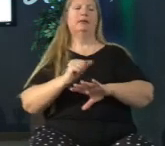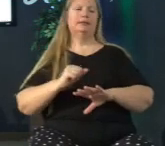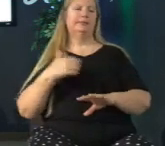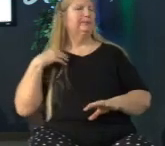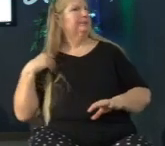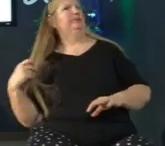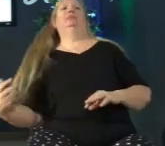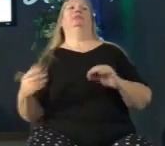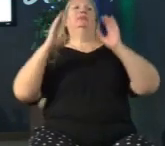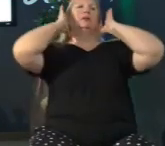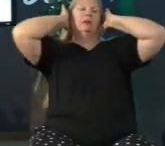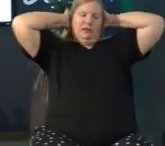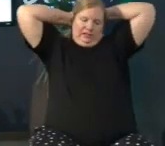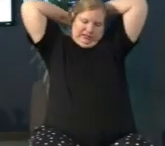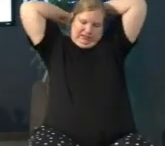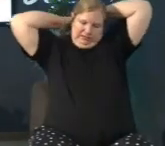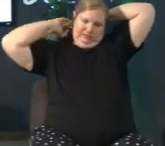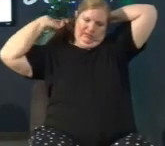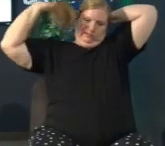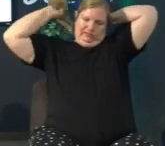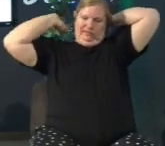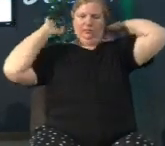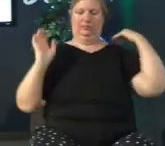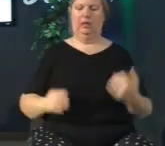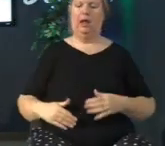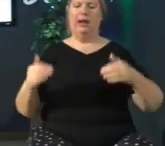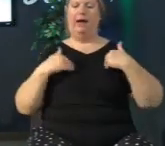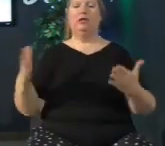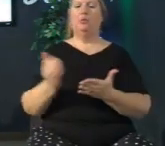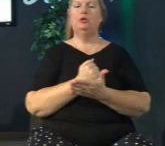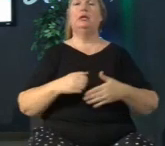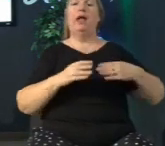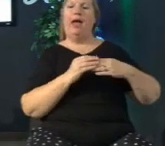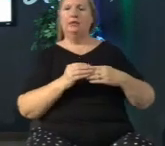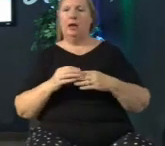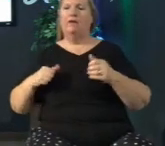when we see the opportunity and following through